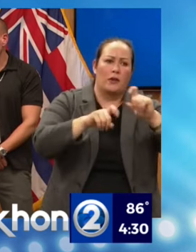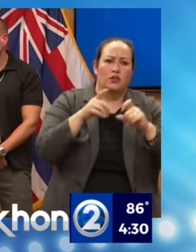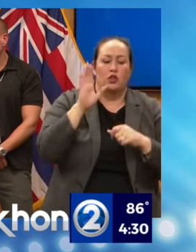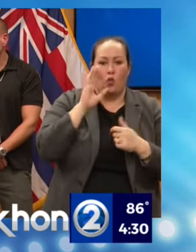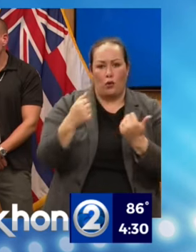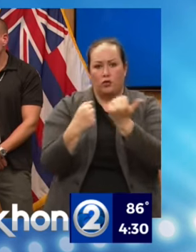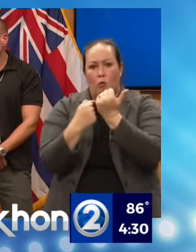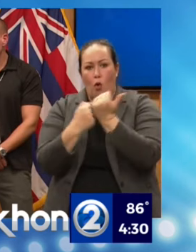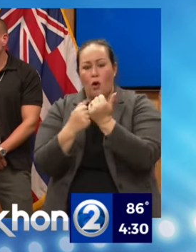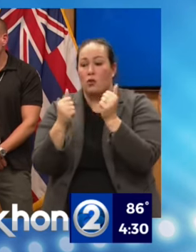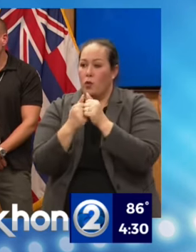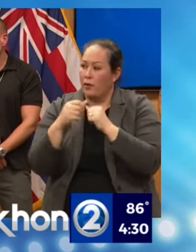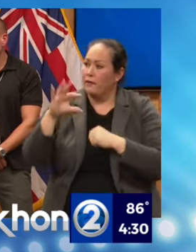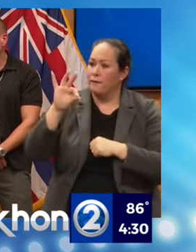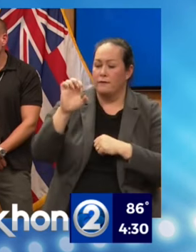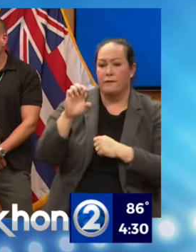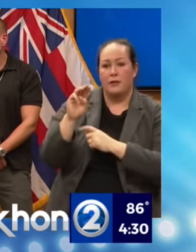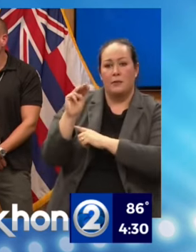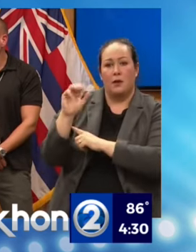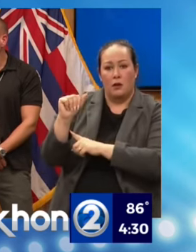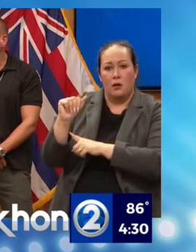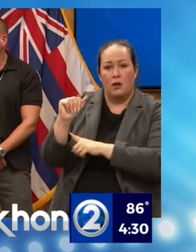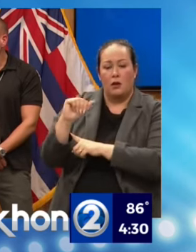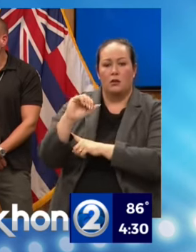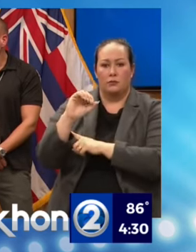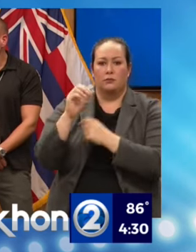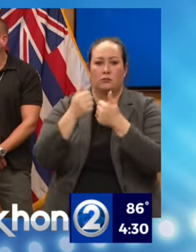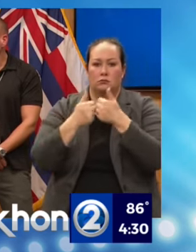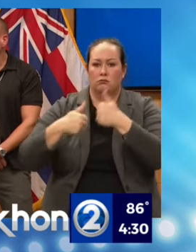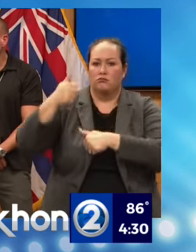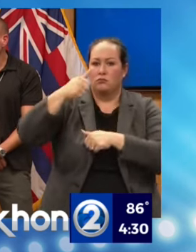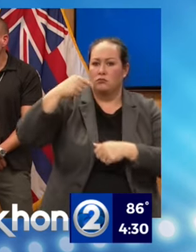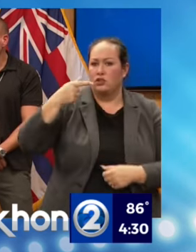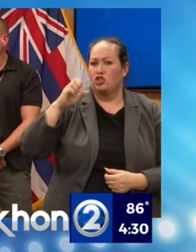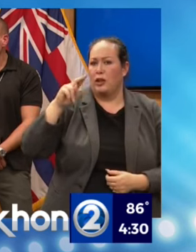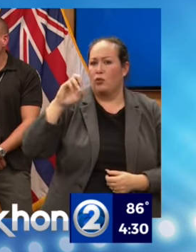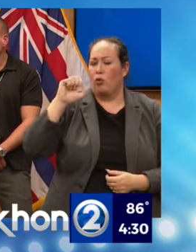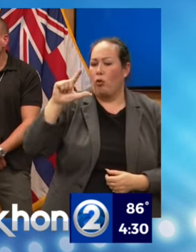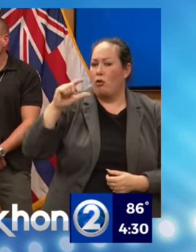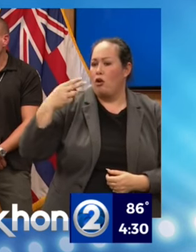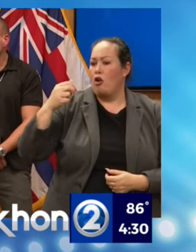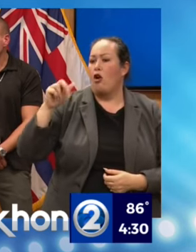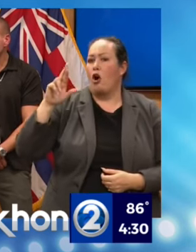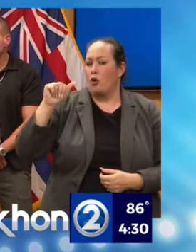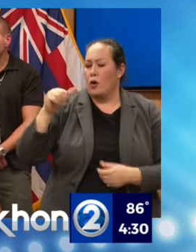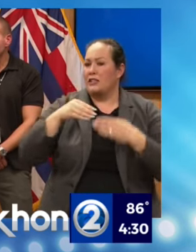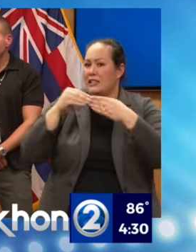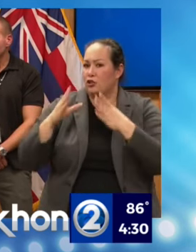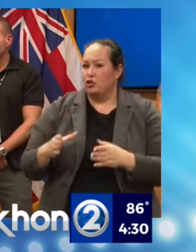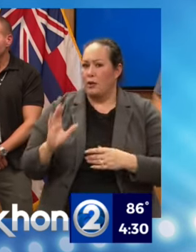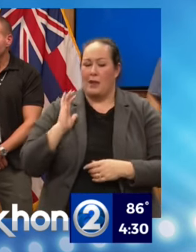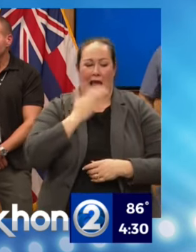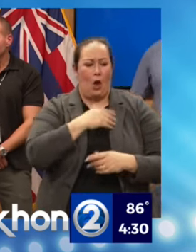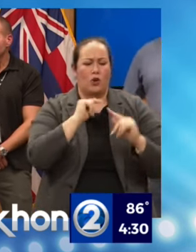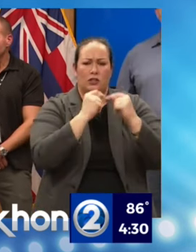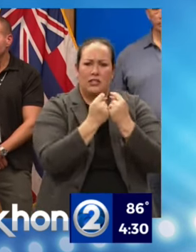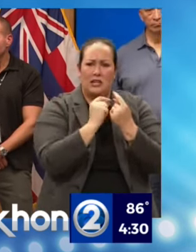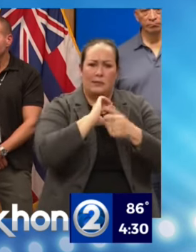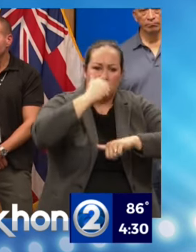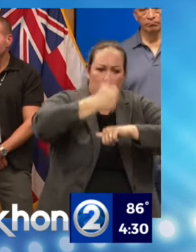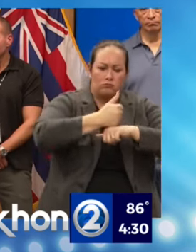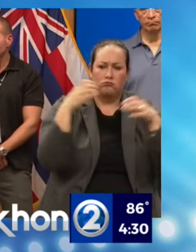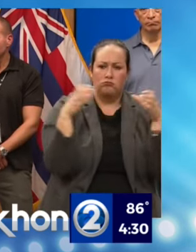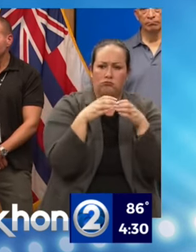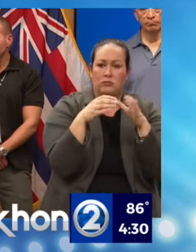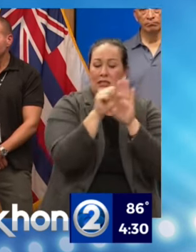with, in many cases, General O'Hara's leadership. We have our team assembled statewide, which is not